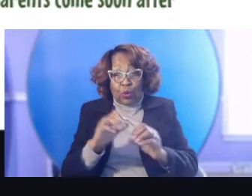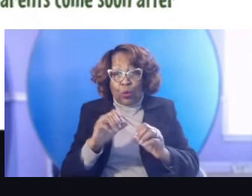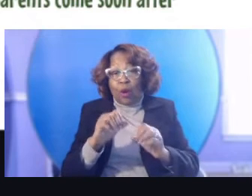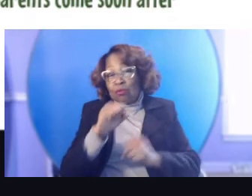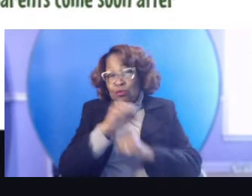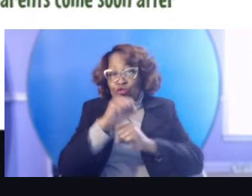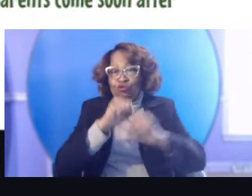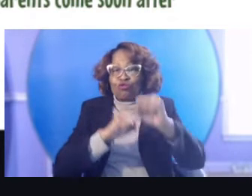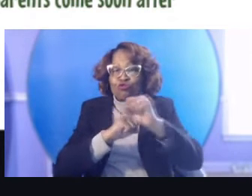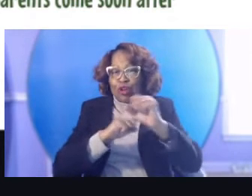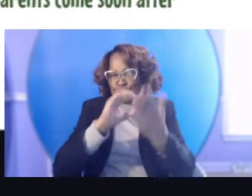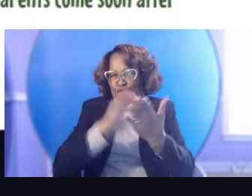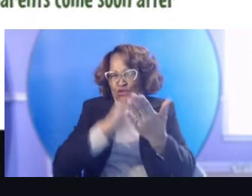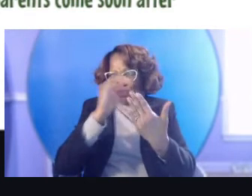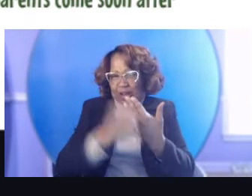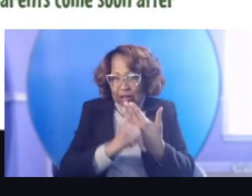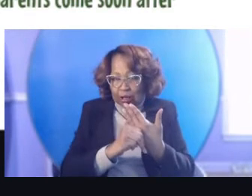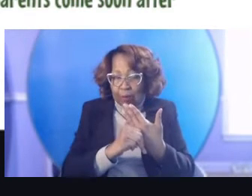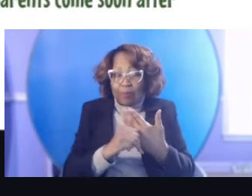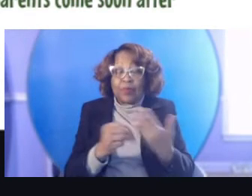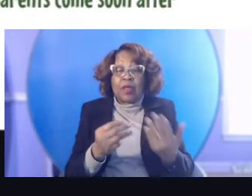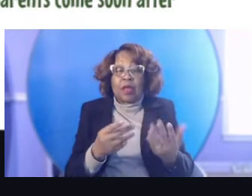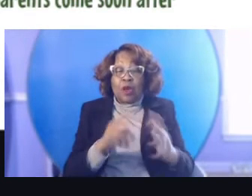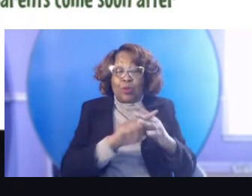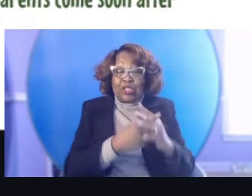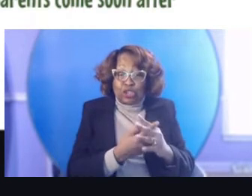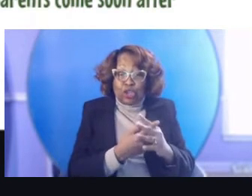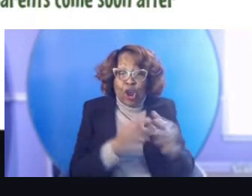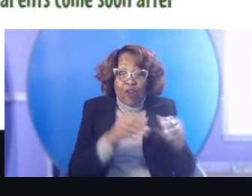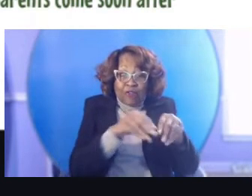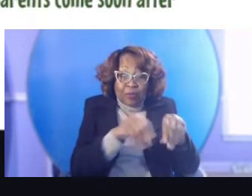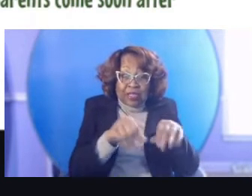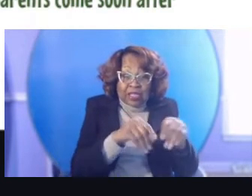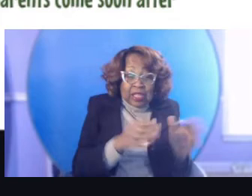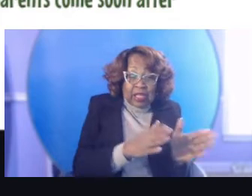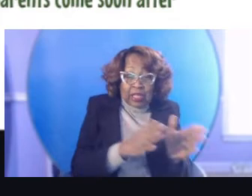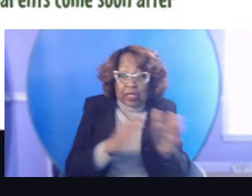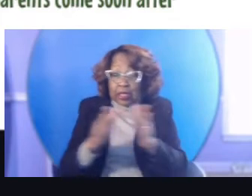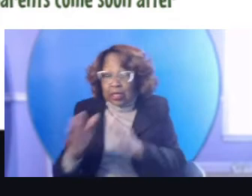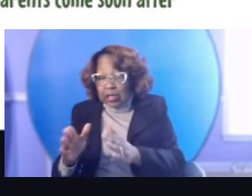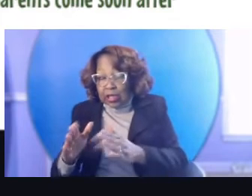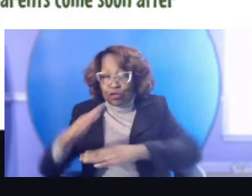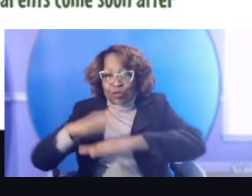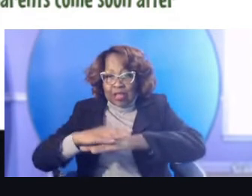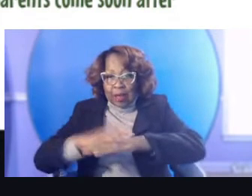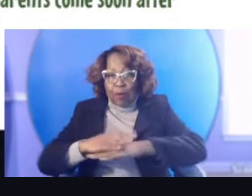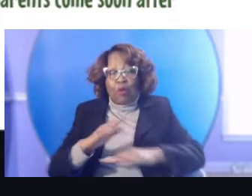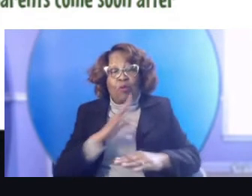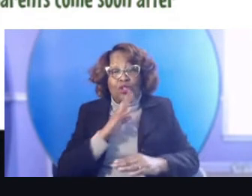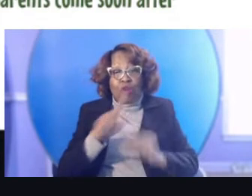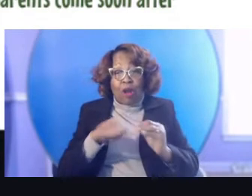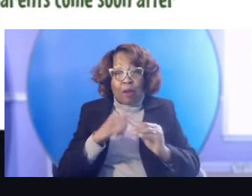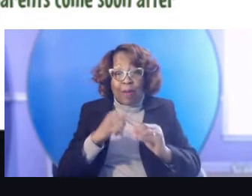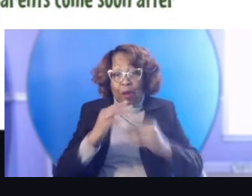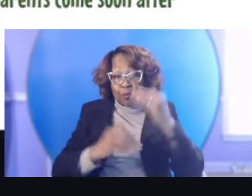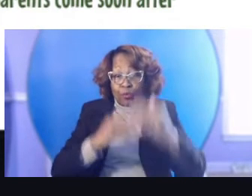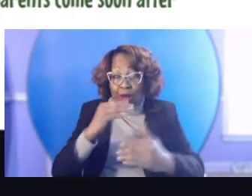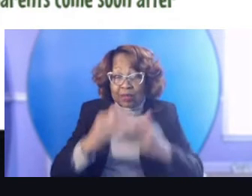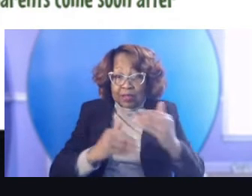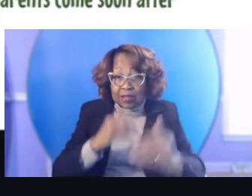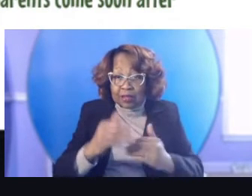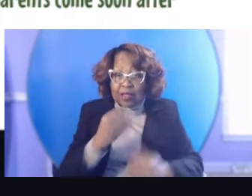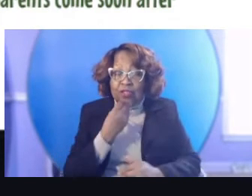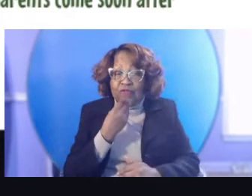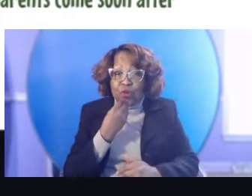sorts. Uh, so we take you from seed to table. So we, we talk about processing the food that you grow,